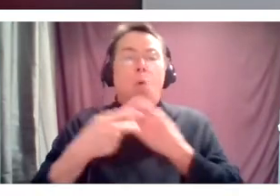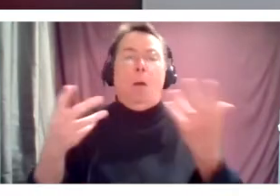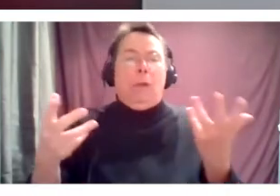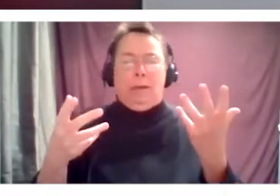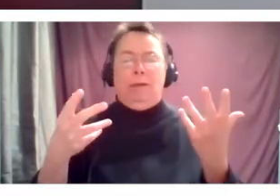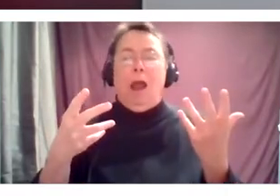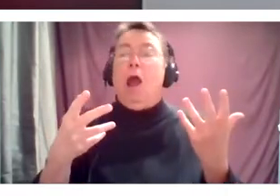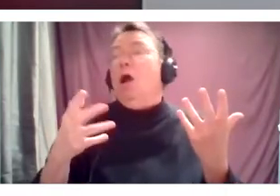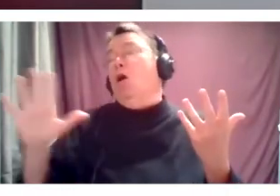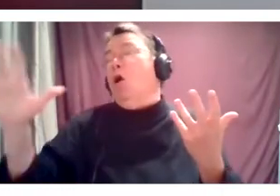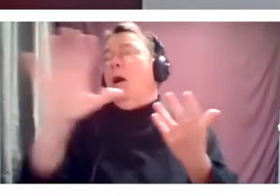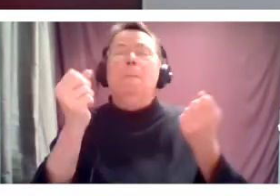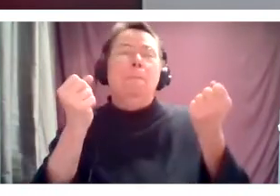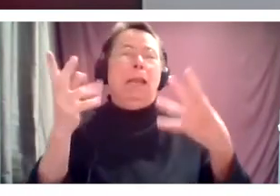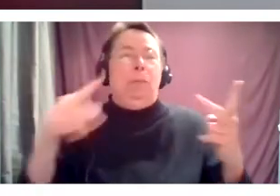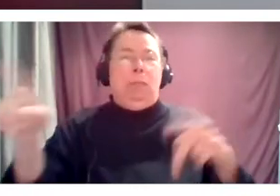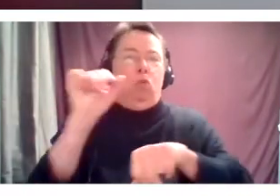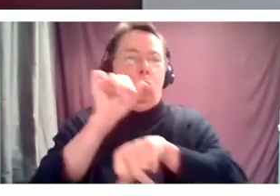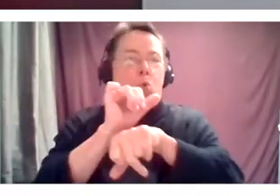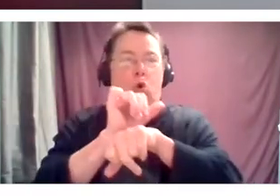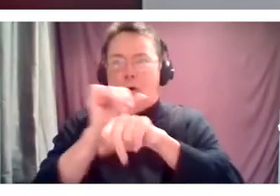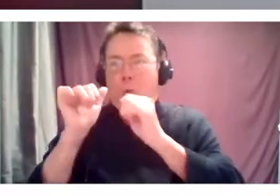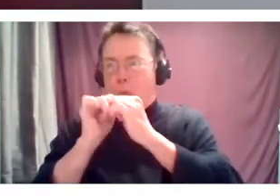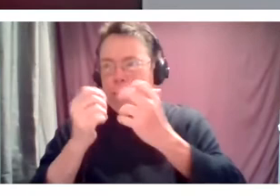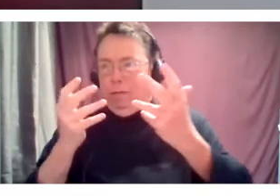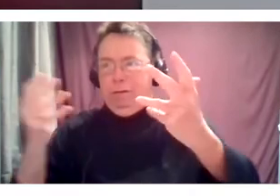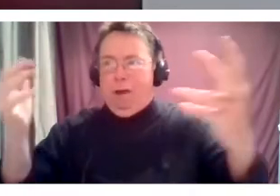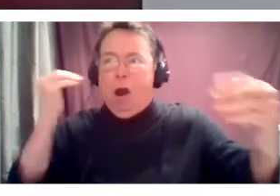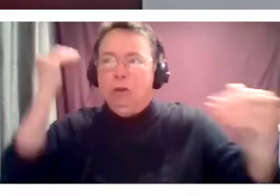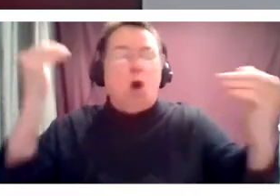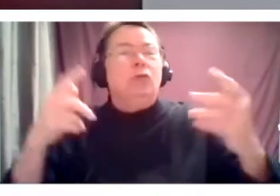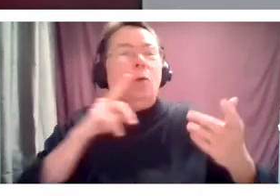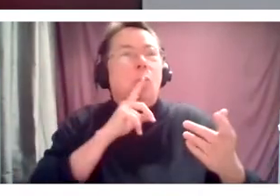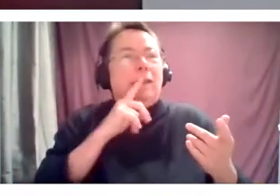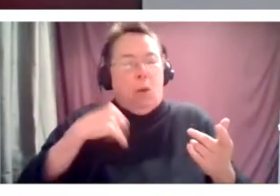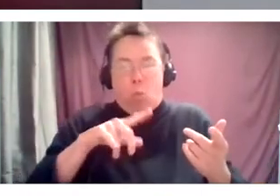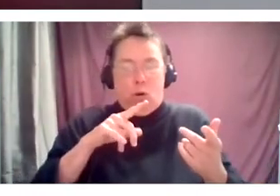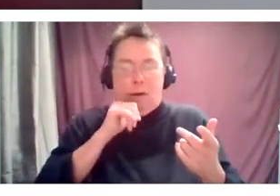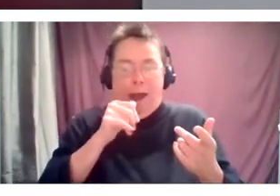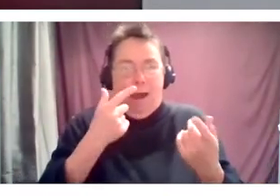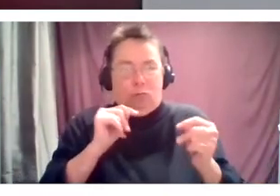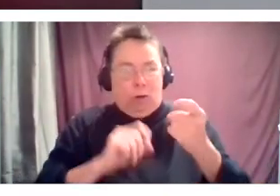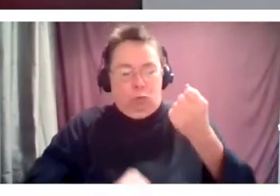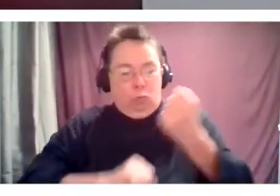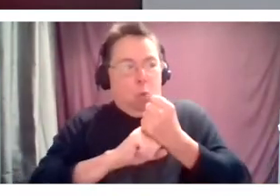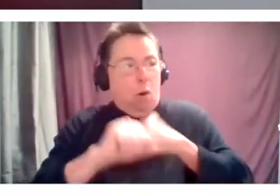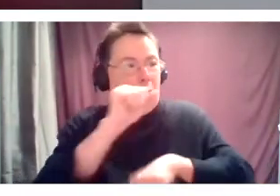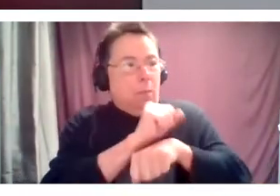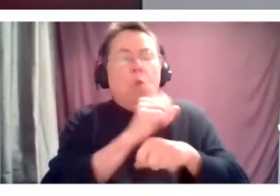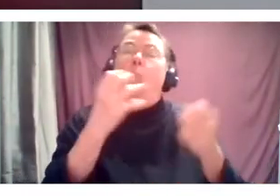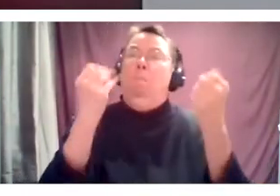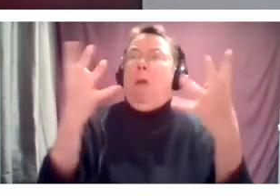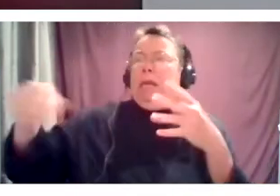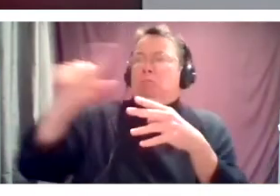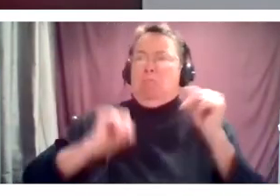financial picture. We're not trying to support employees as so many of our peers are,